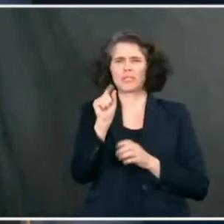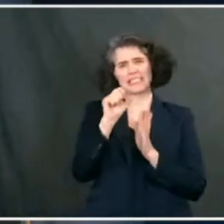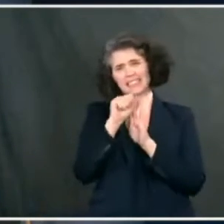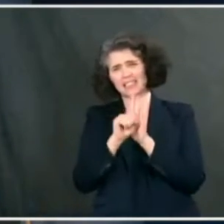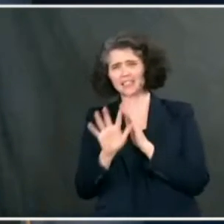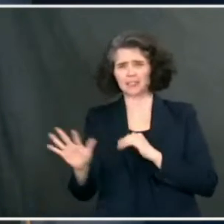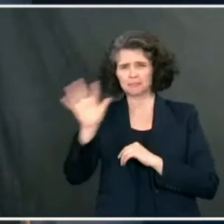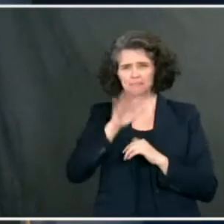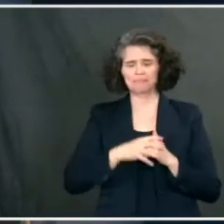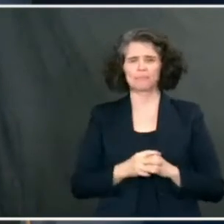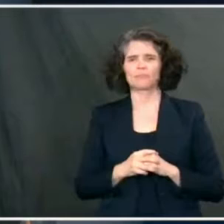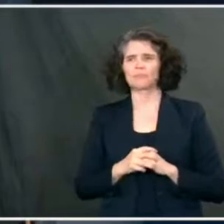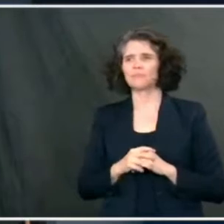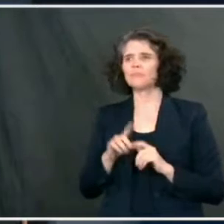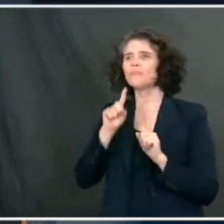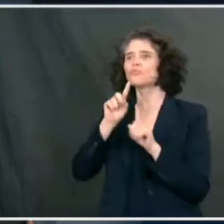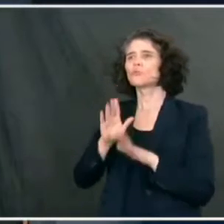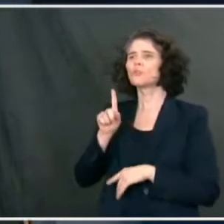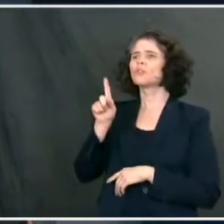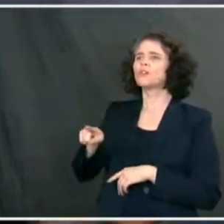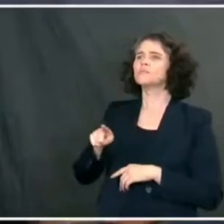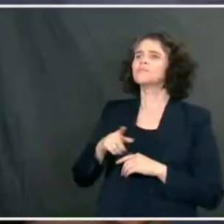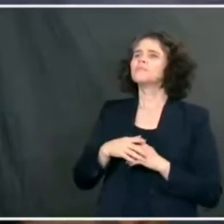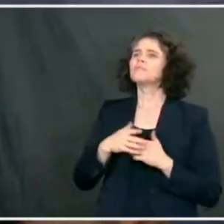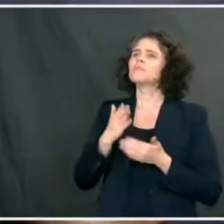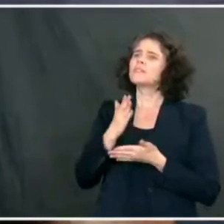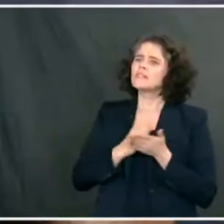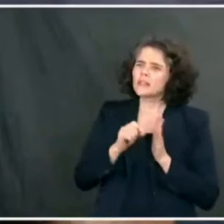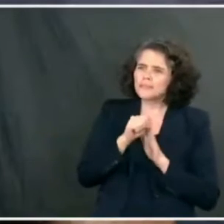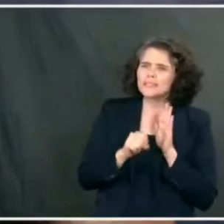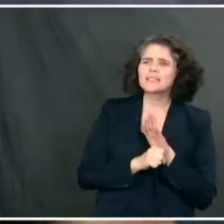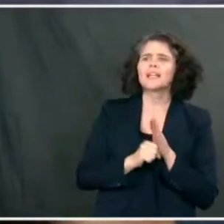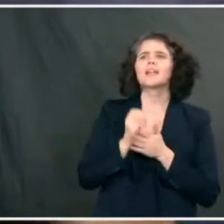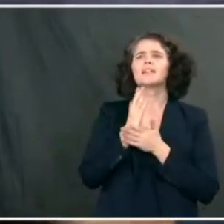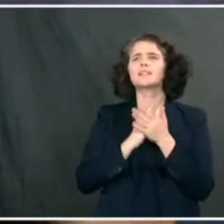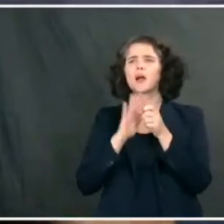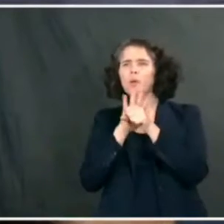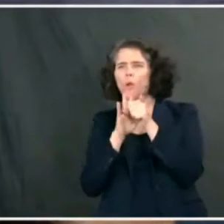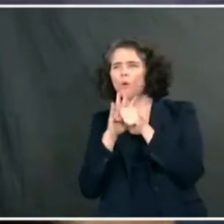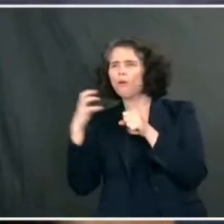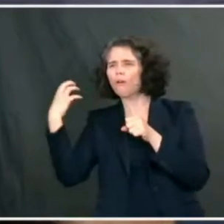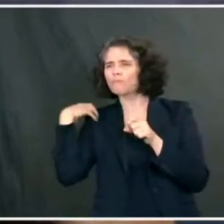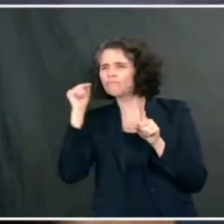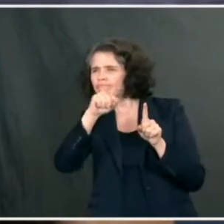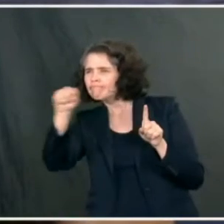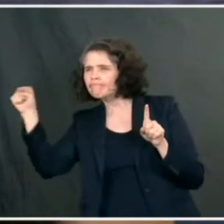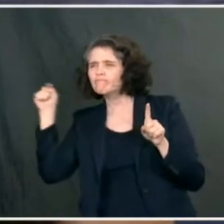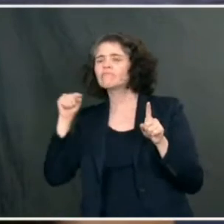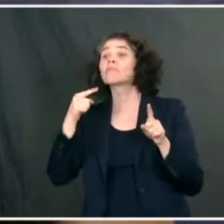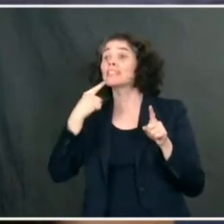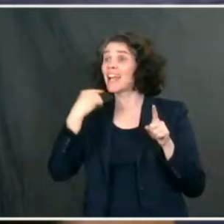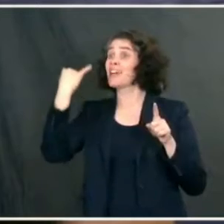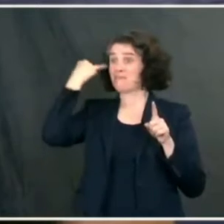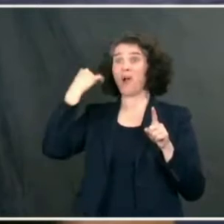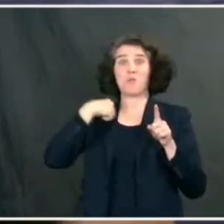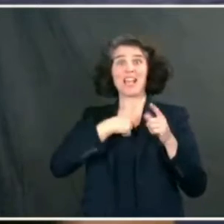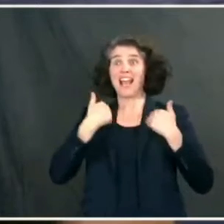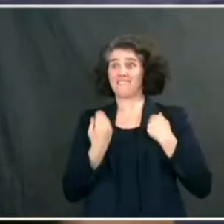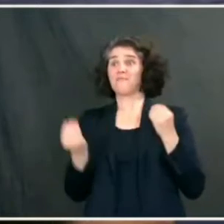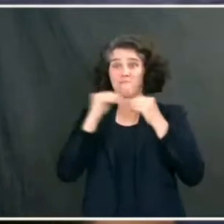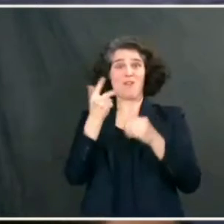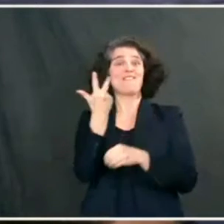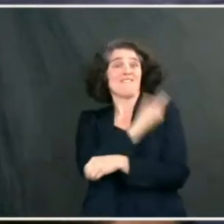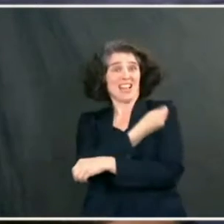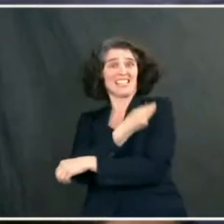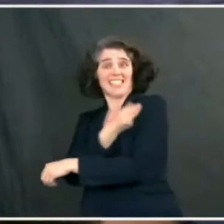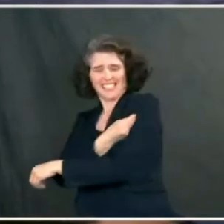vaccines. Some state and local authorities are saying that they would be able to distribute more vaccines if they had more. Is